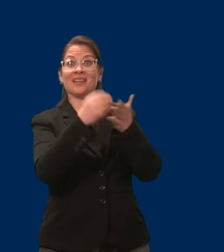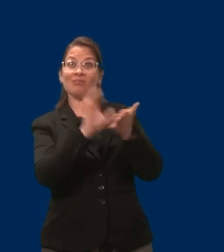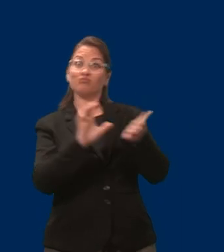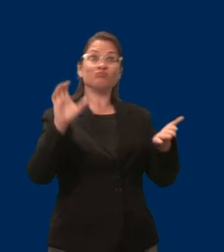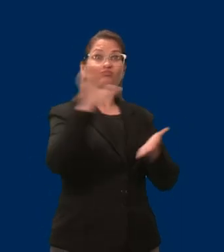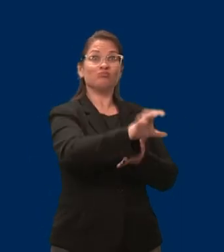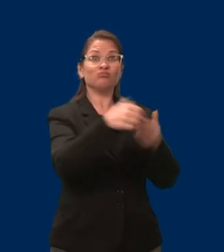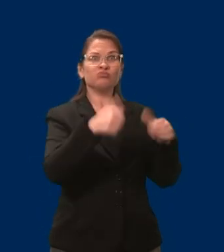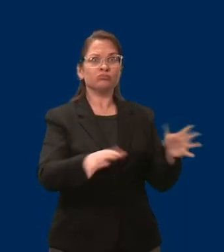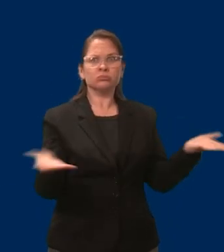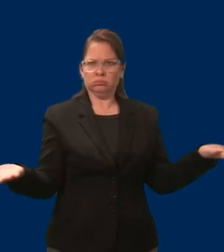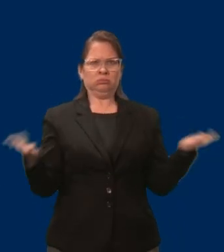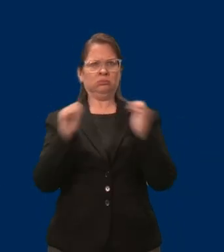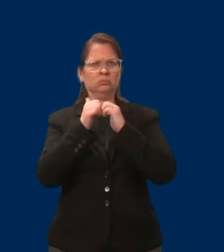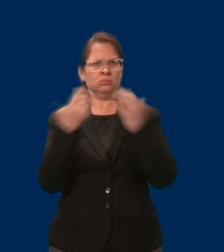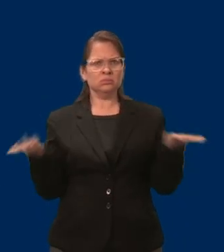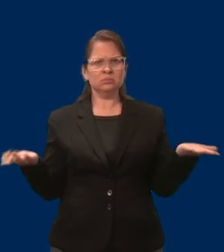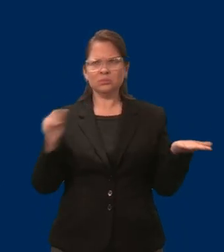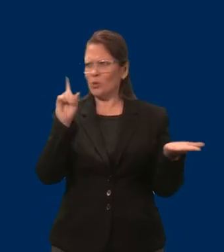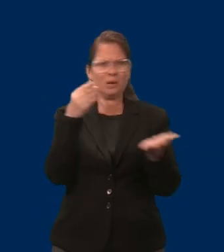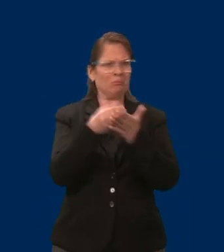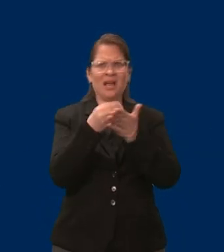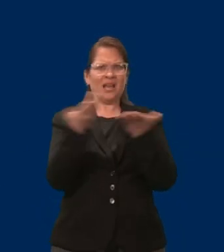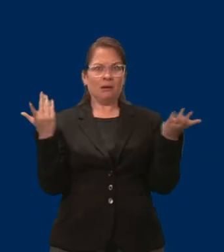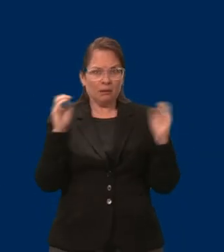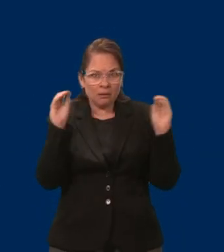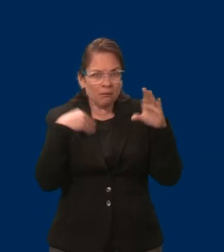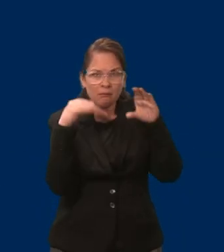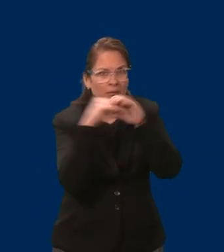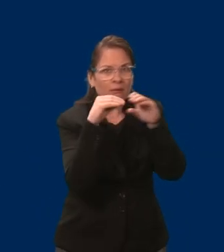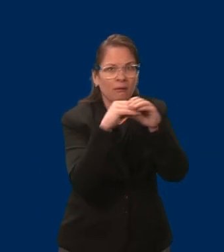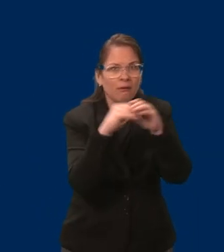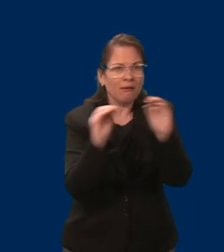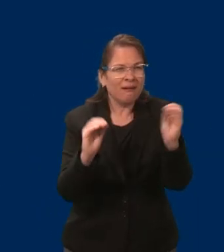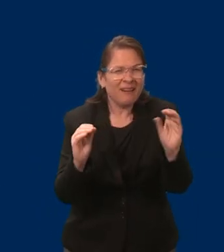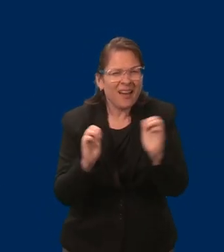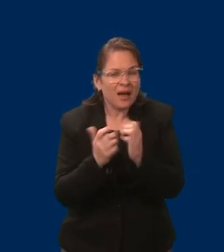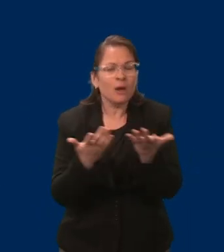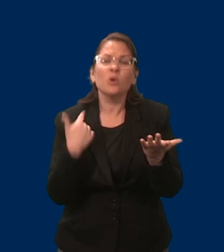a lot of things that were there.